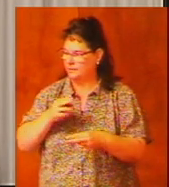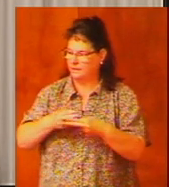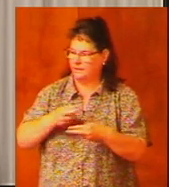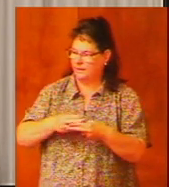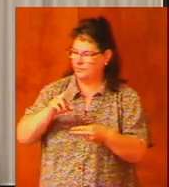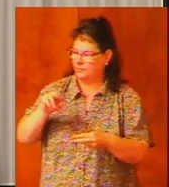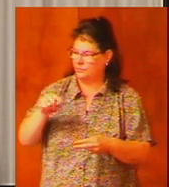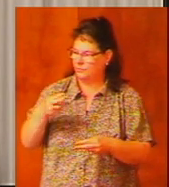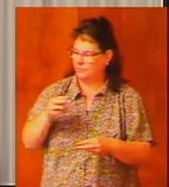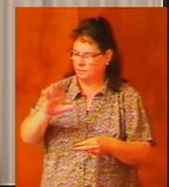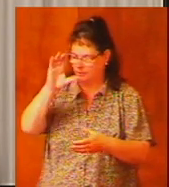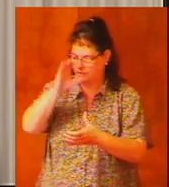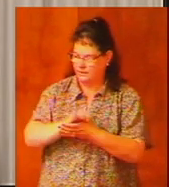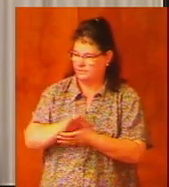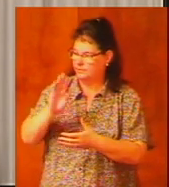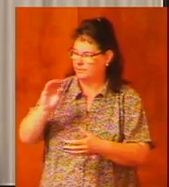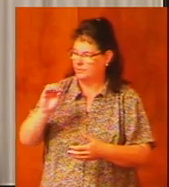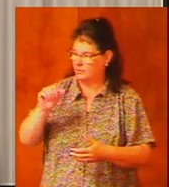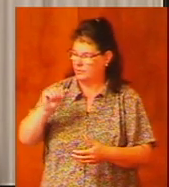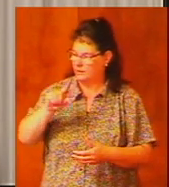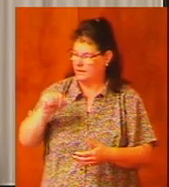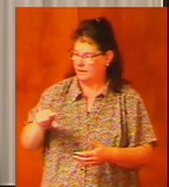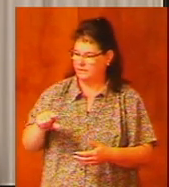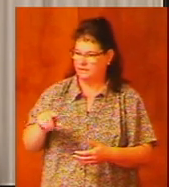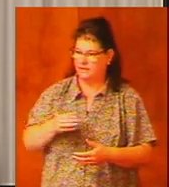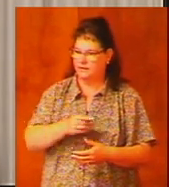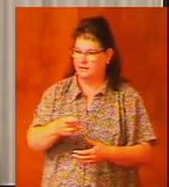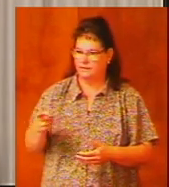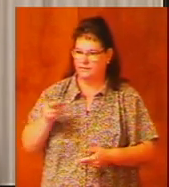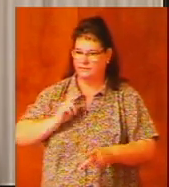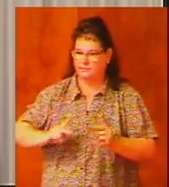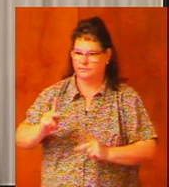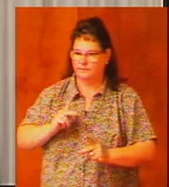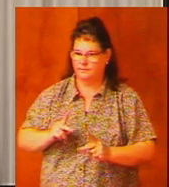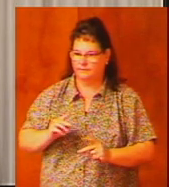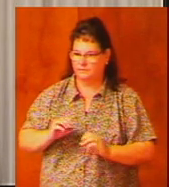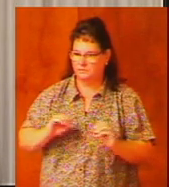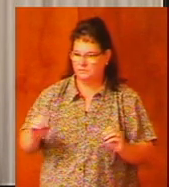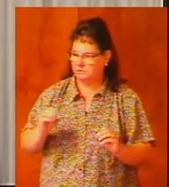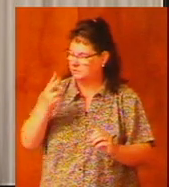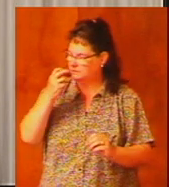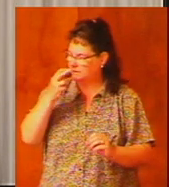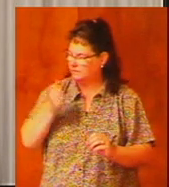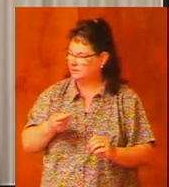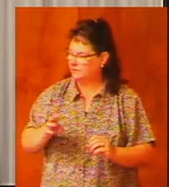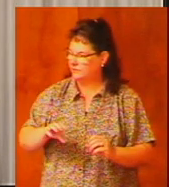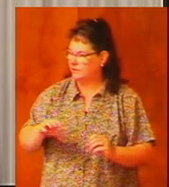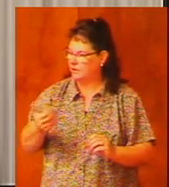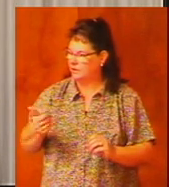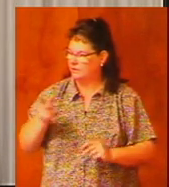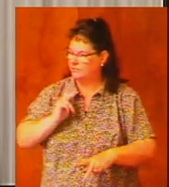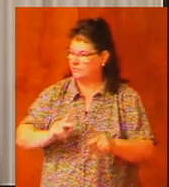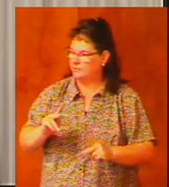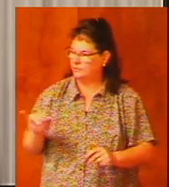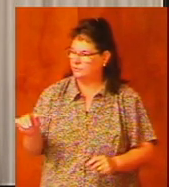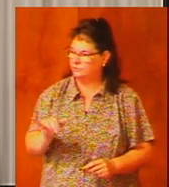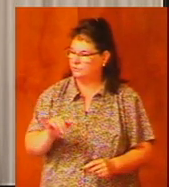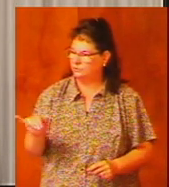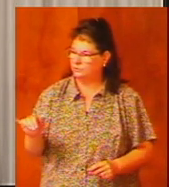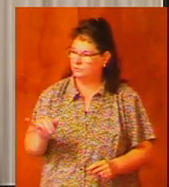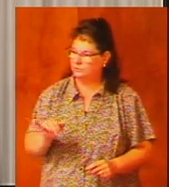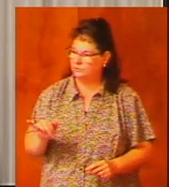Boaz. And certainly, those individuals, and no doubt, several others as well,